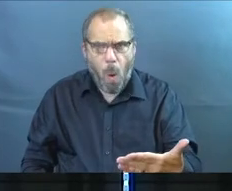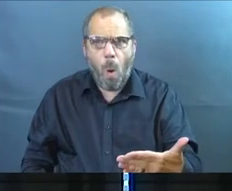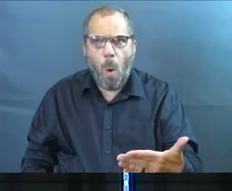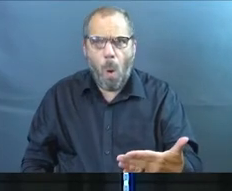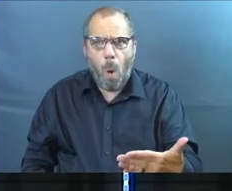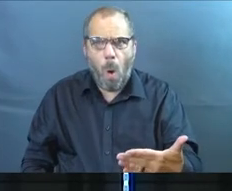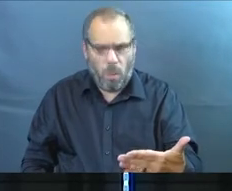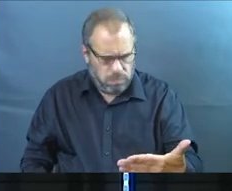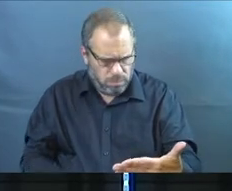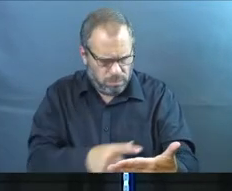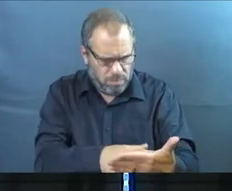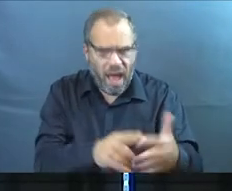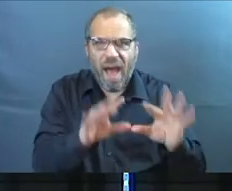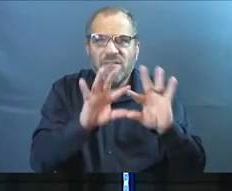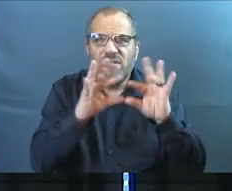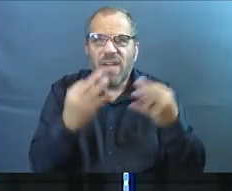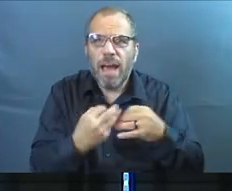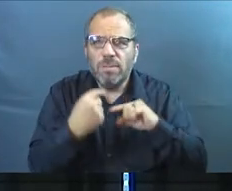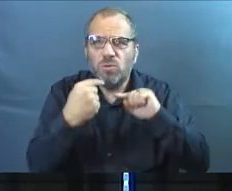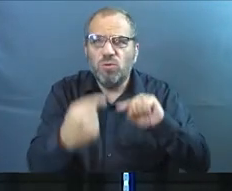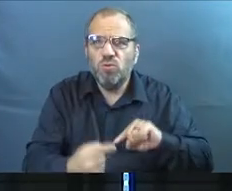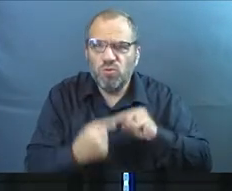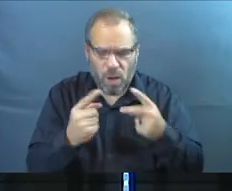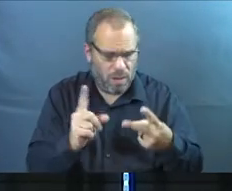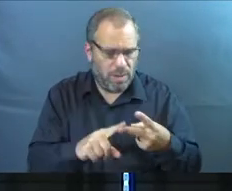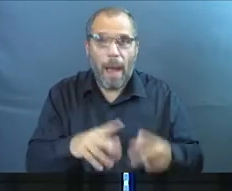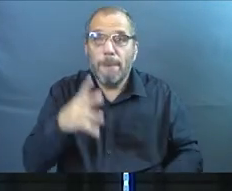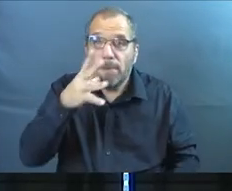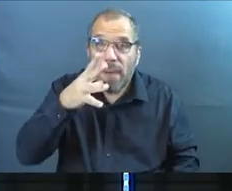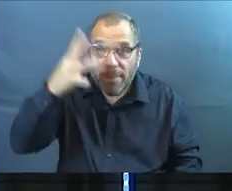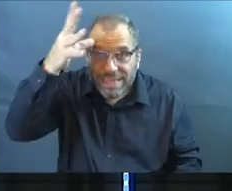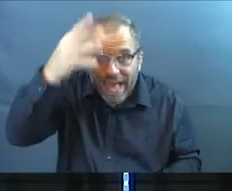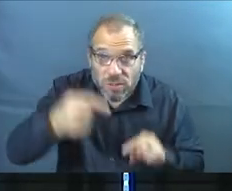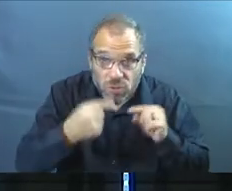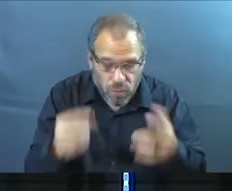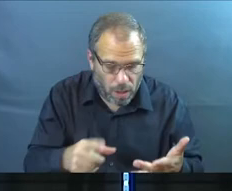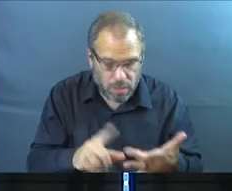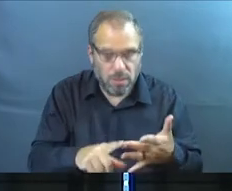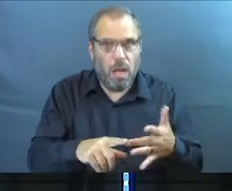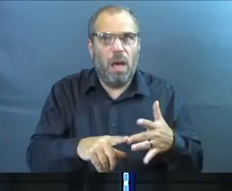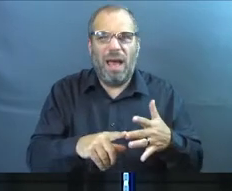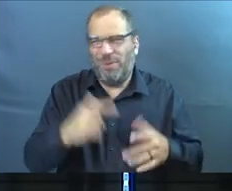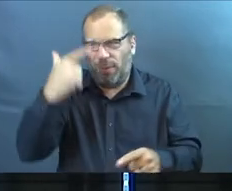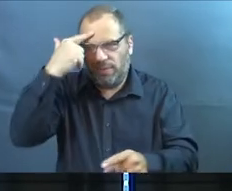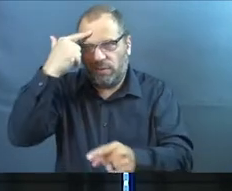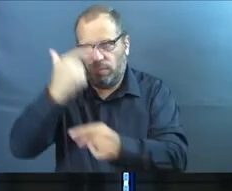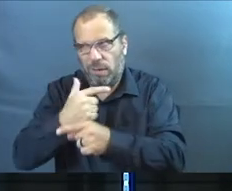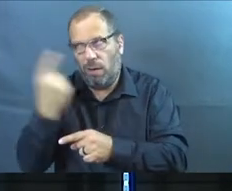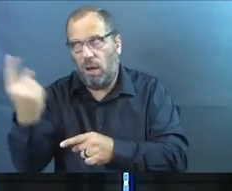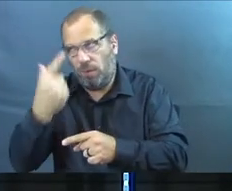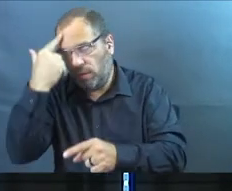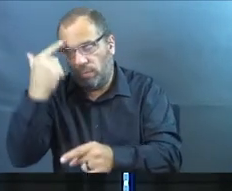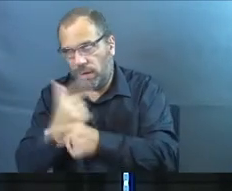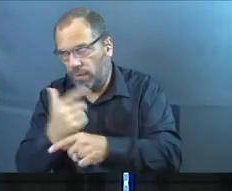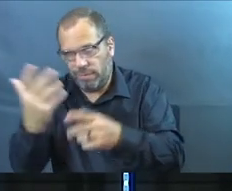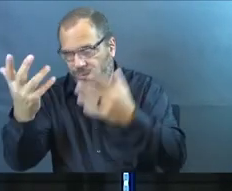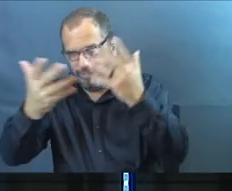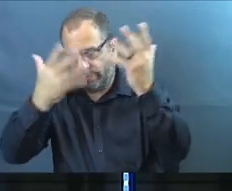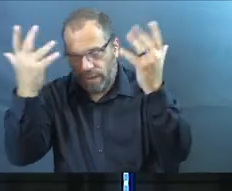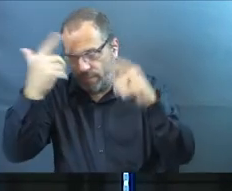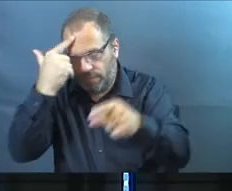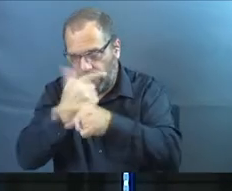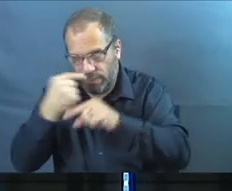stuff about family struggles and mom and dad struggles and there's always a brother by the way. There's always,